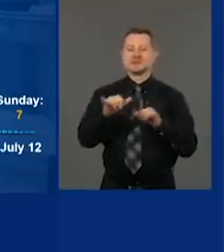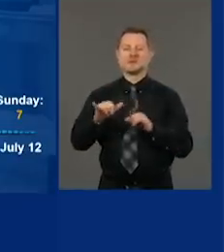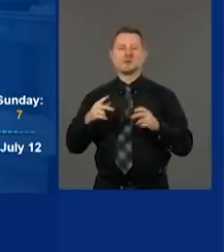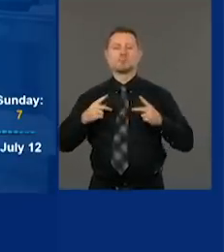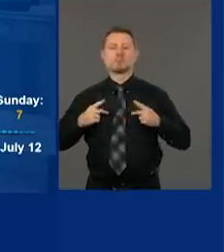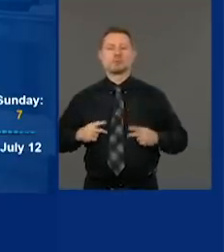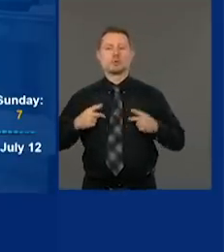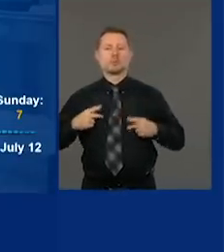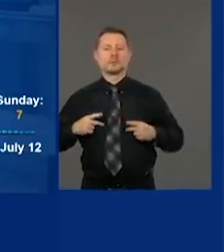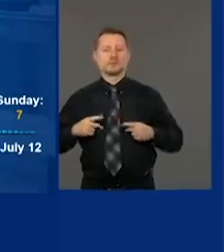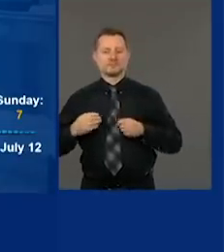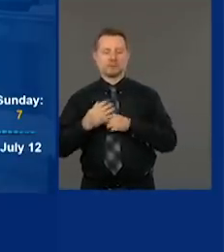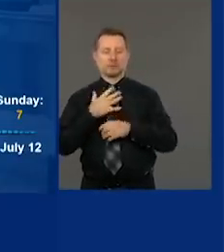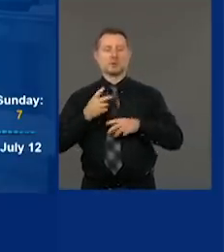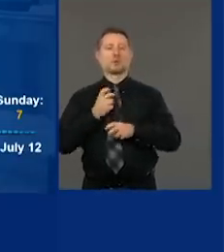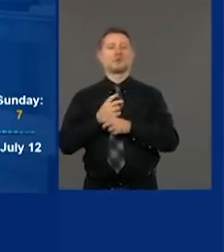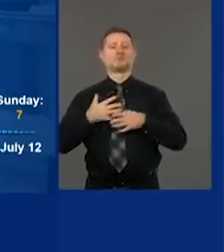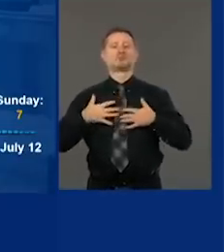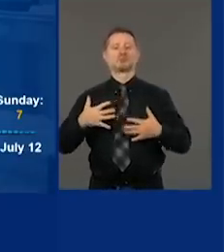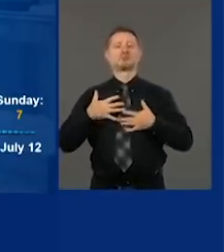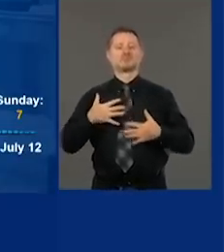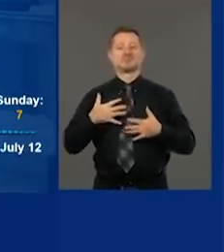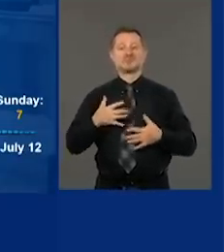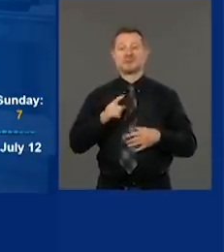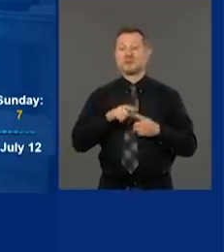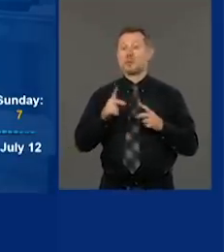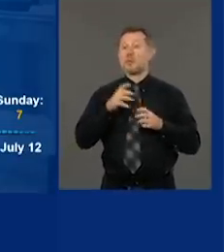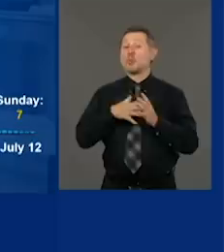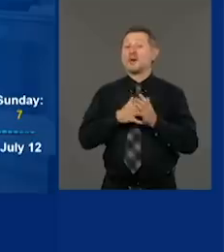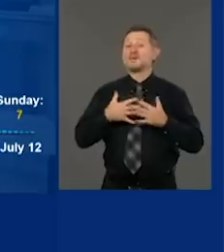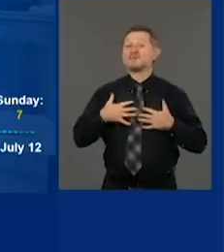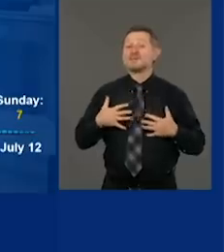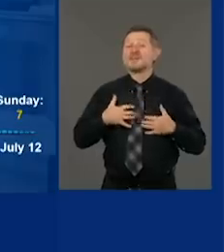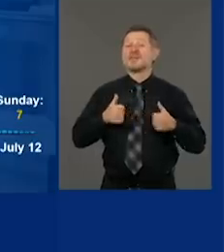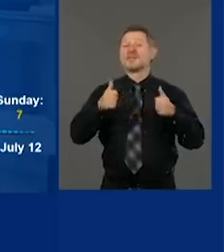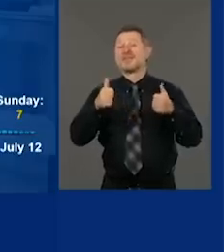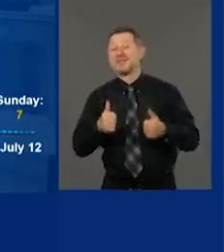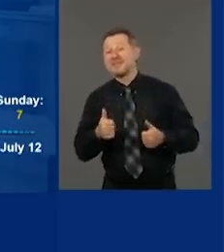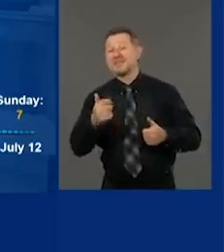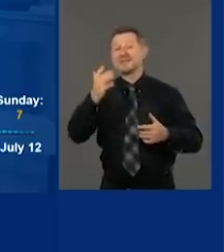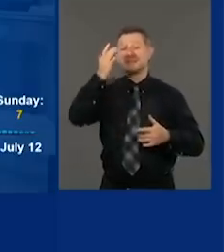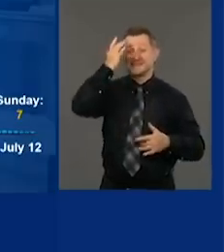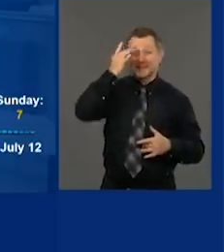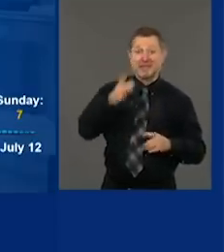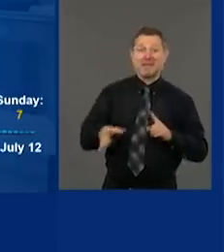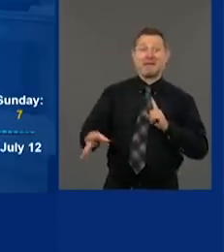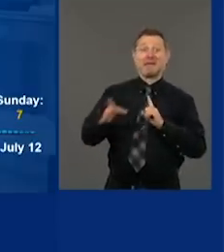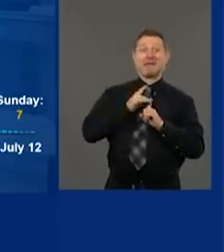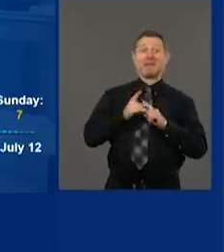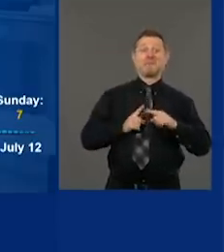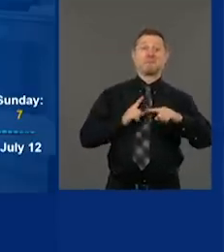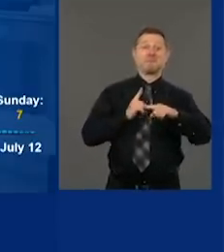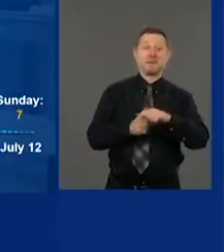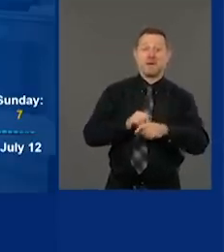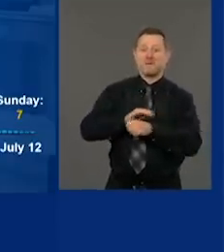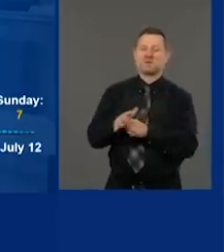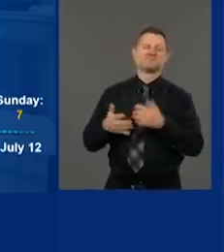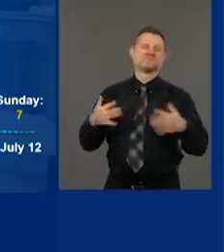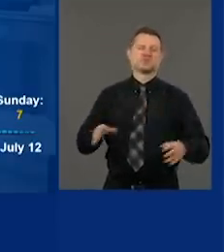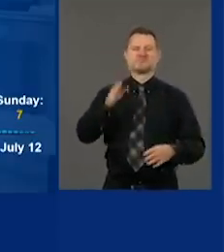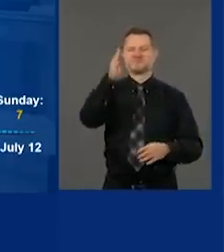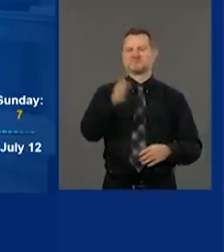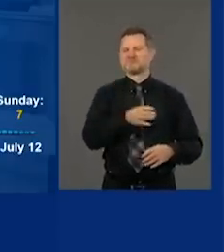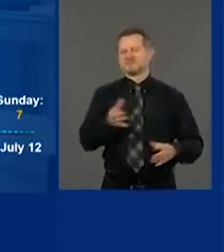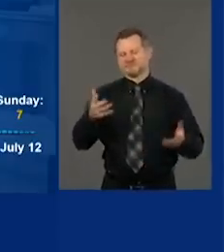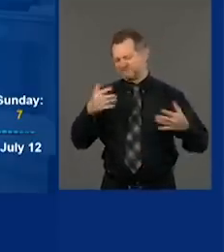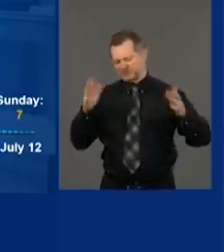system, so people who are very ill can contract COVID and it can be the cause of death. But